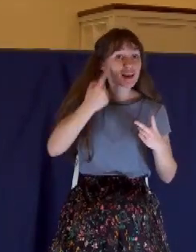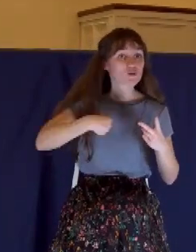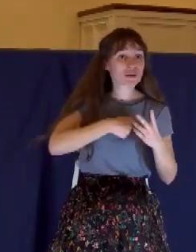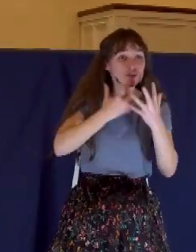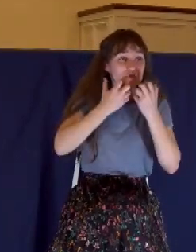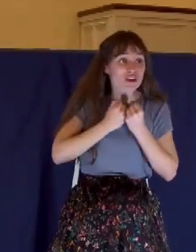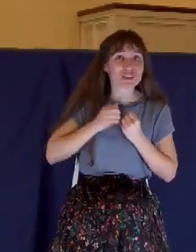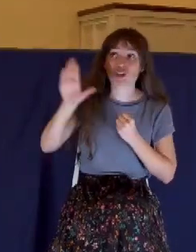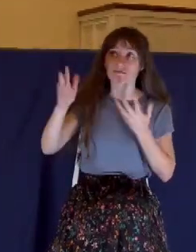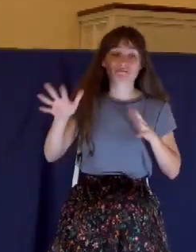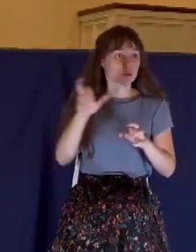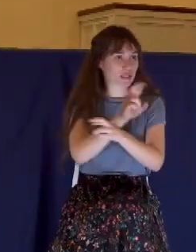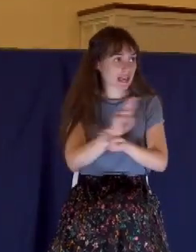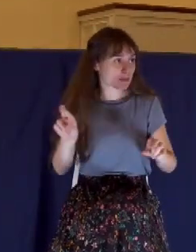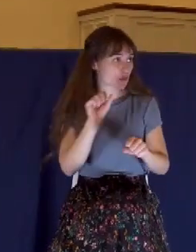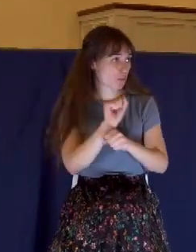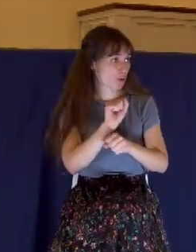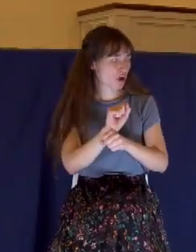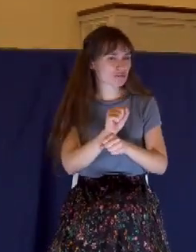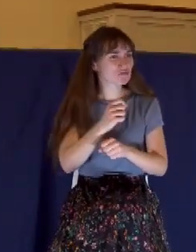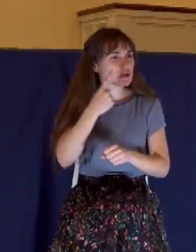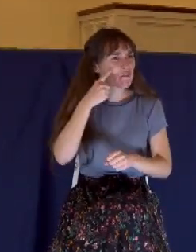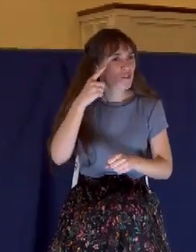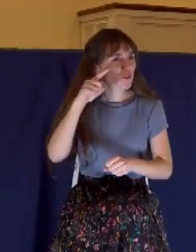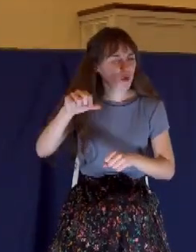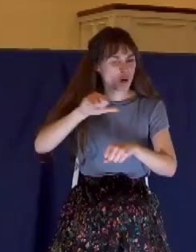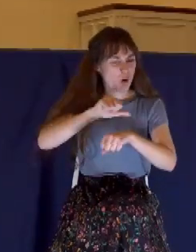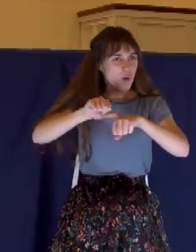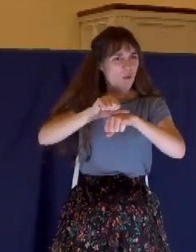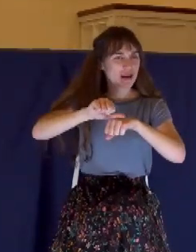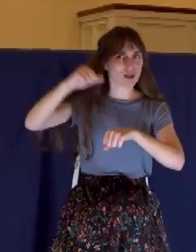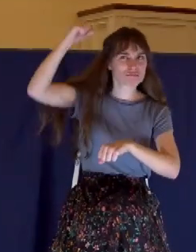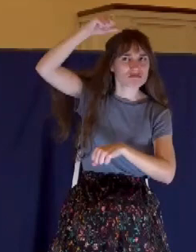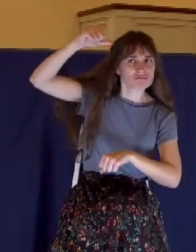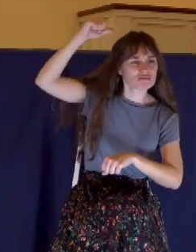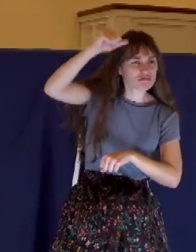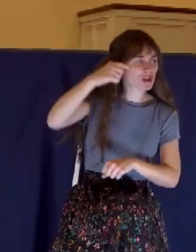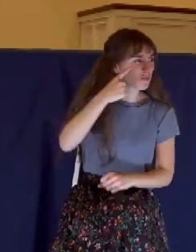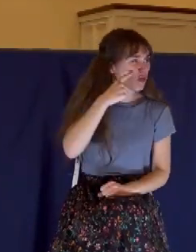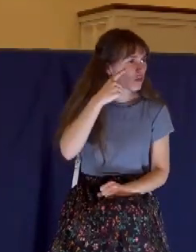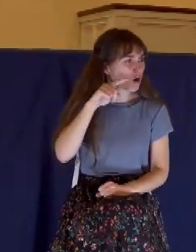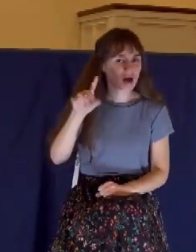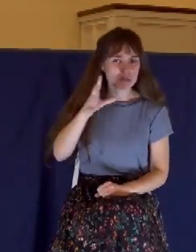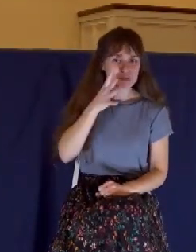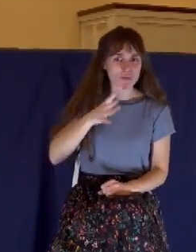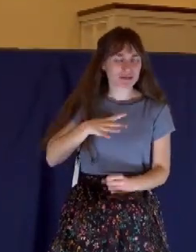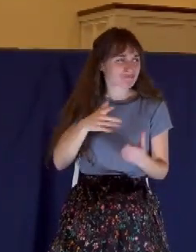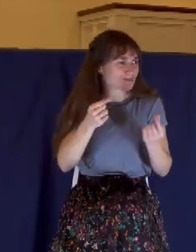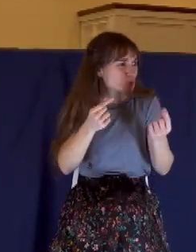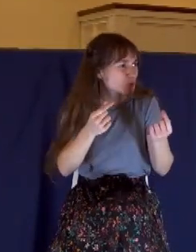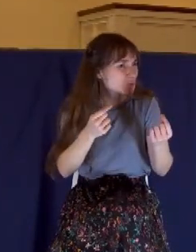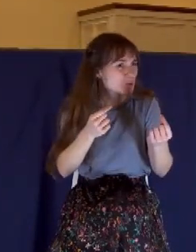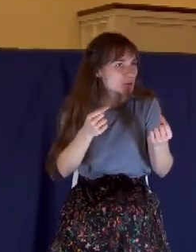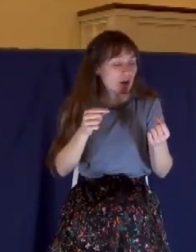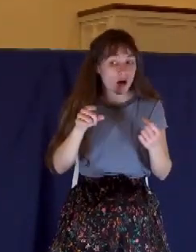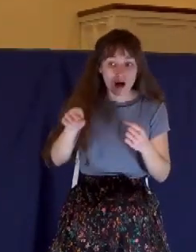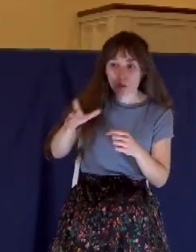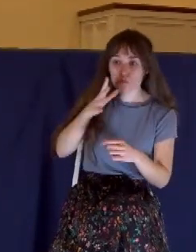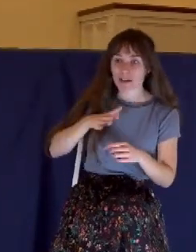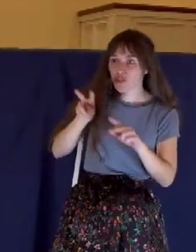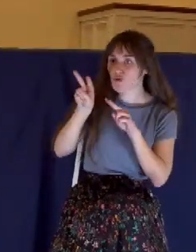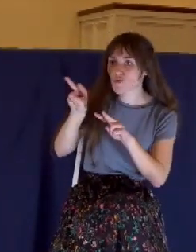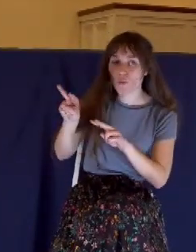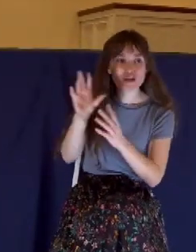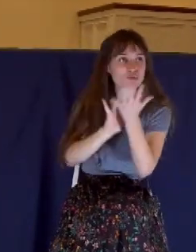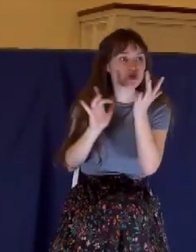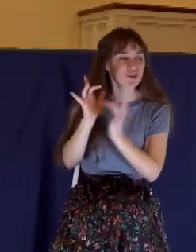Now, why this anointing? What was this all about? Why did she do this? She was looking forward to His sacrificial work. Look